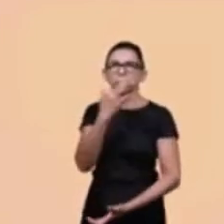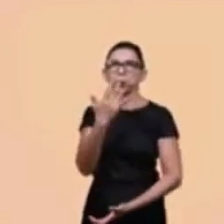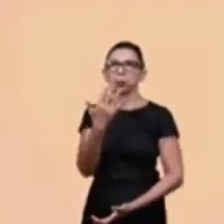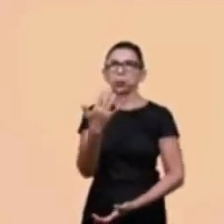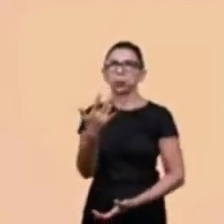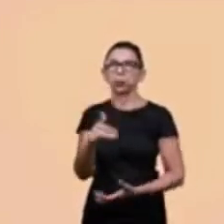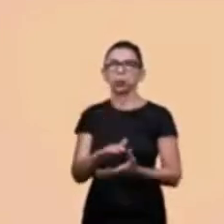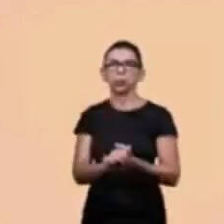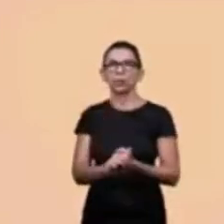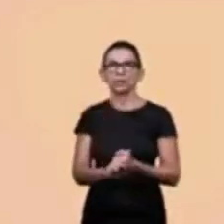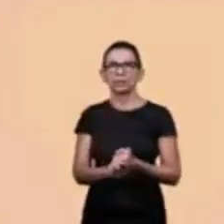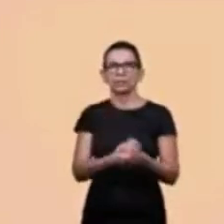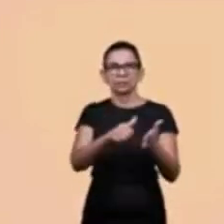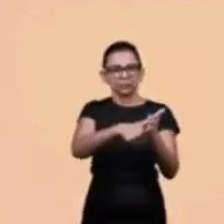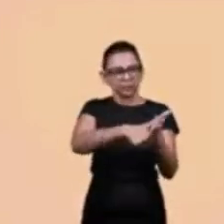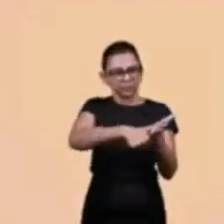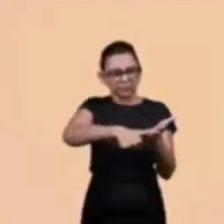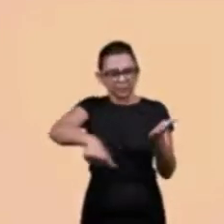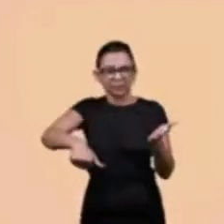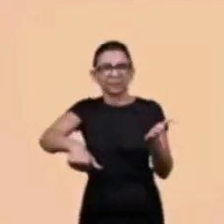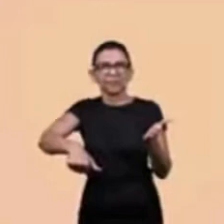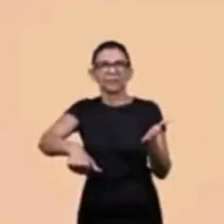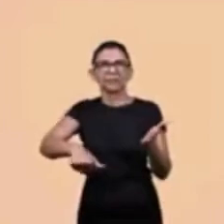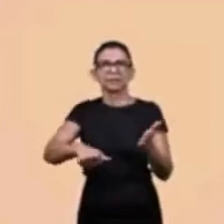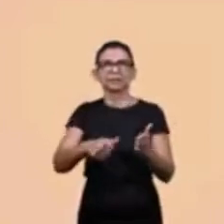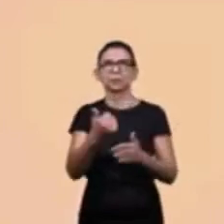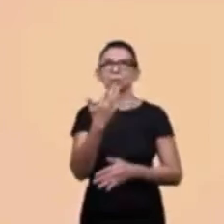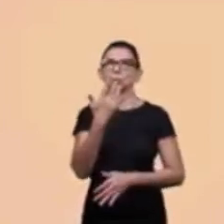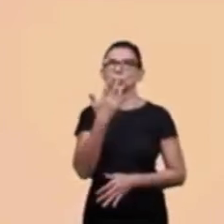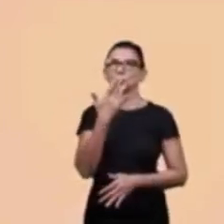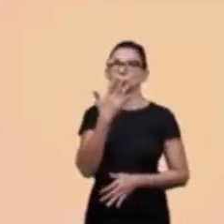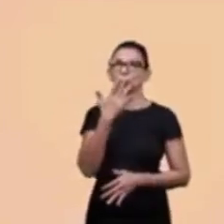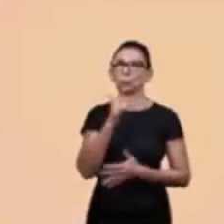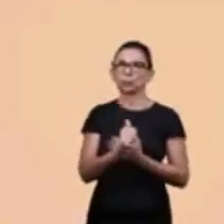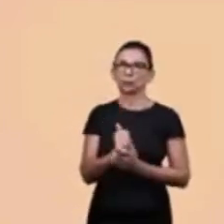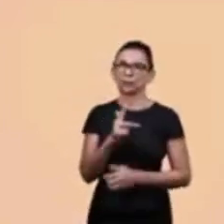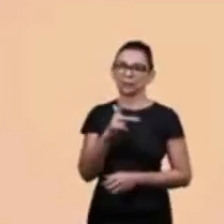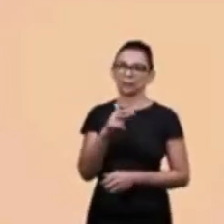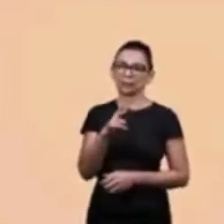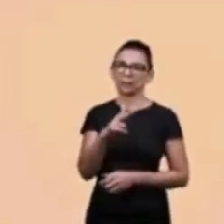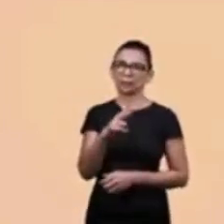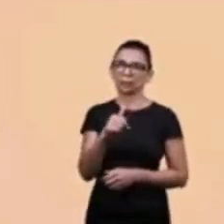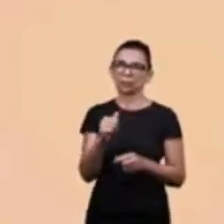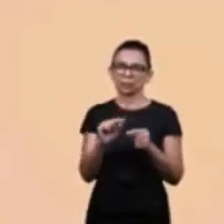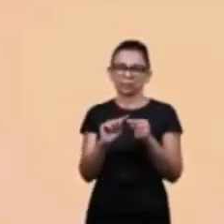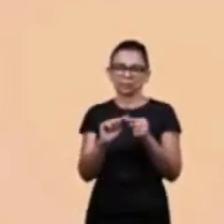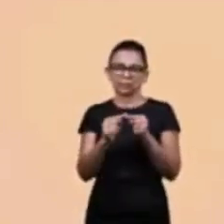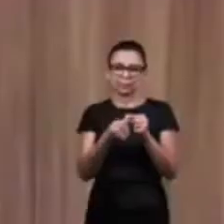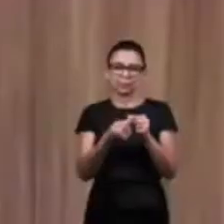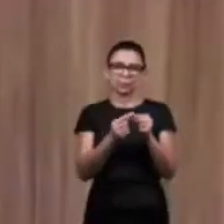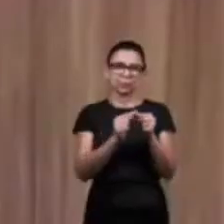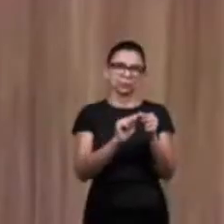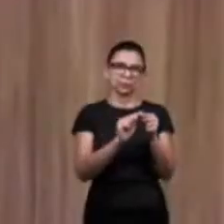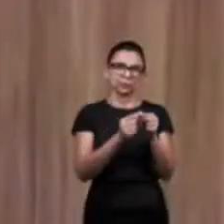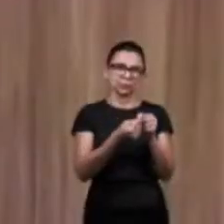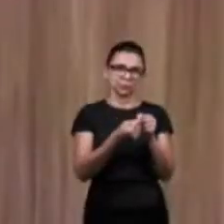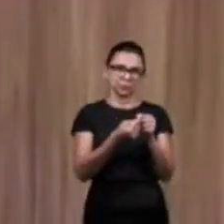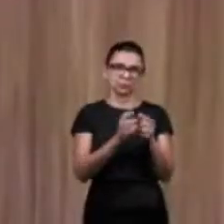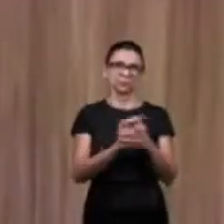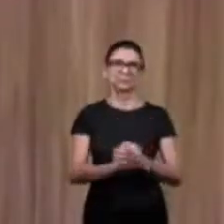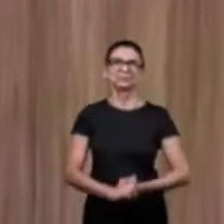latex balloons colorful tapes and the safety scissors